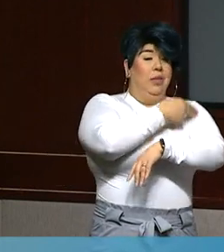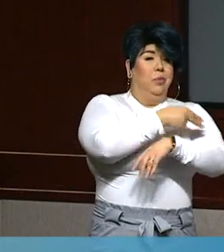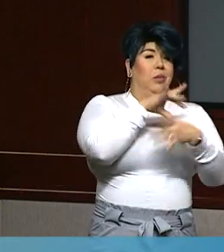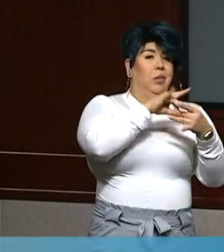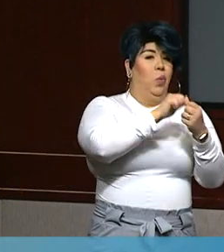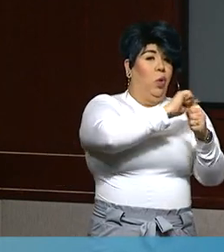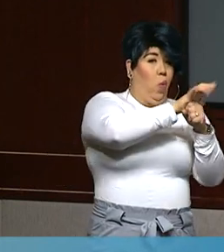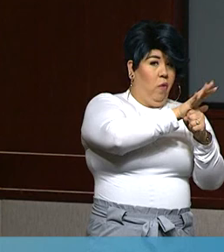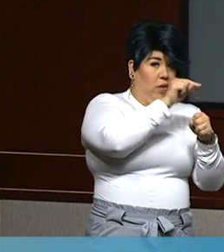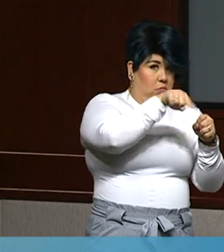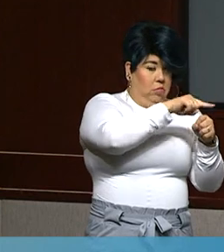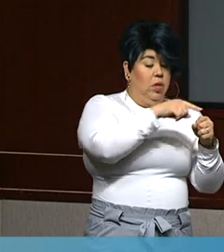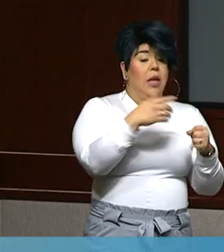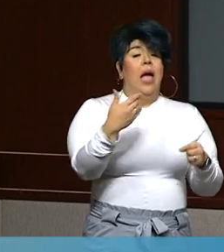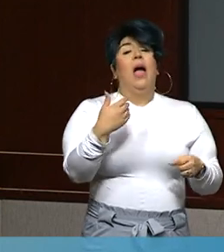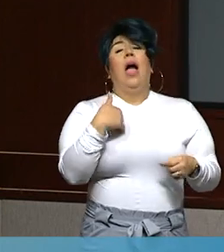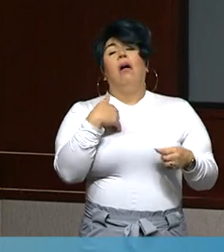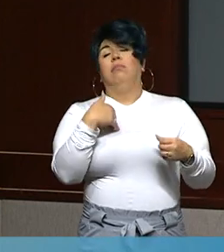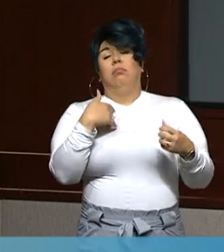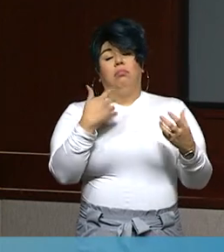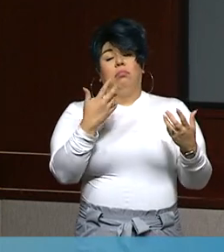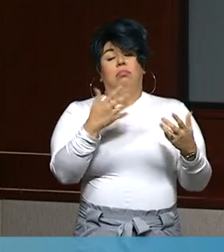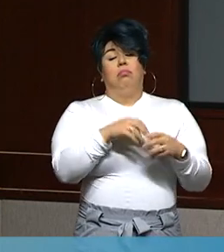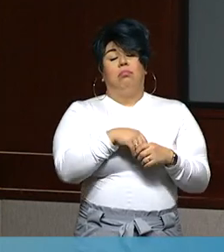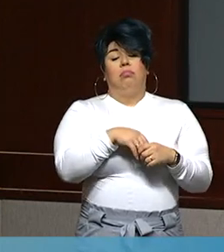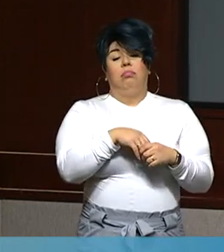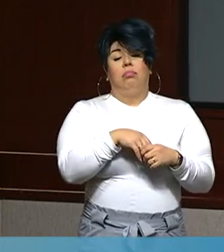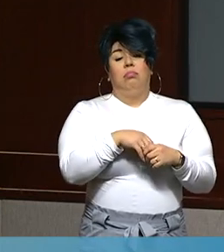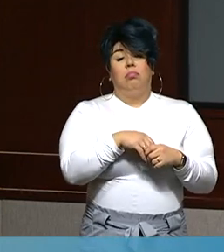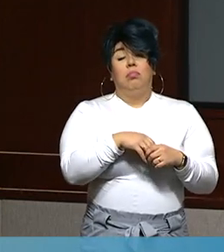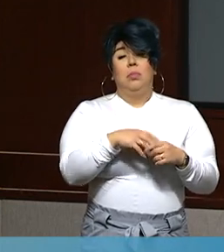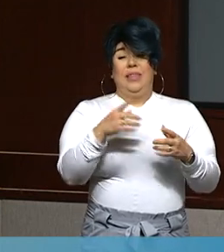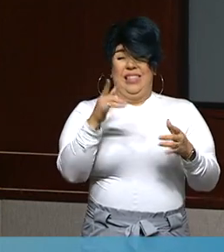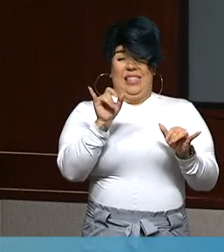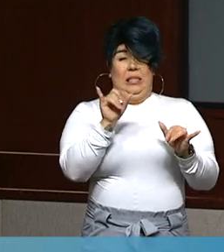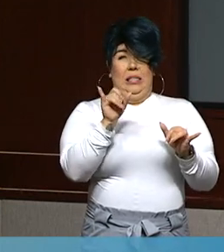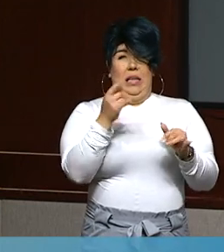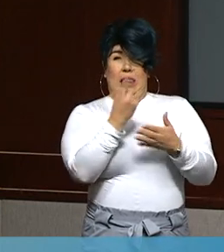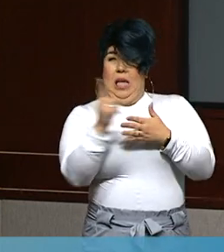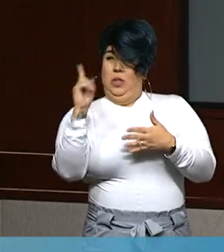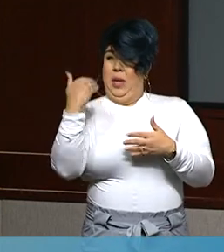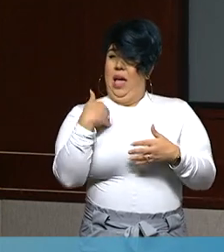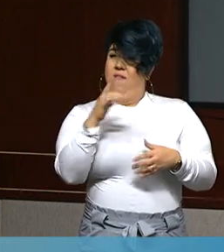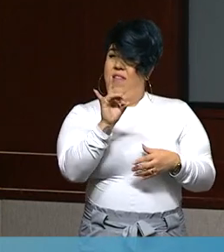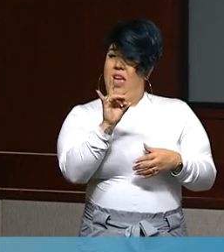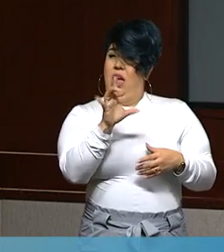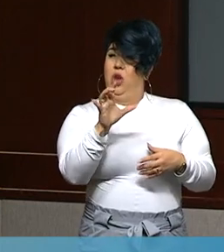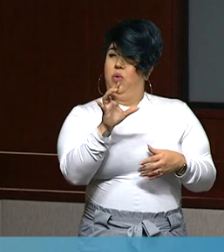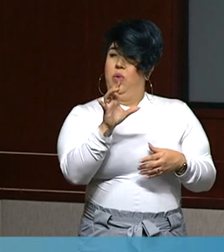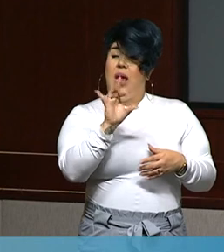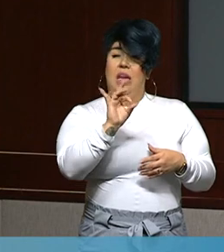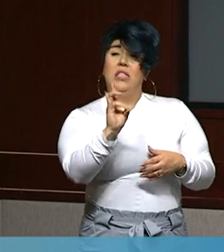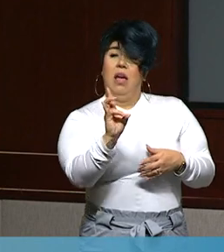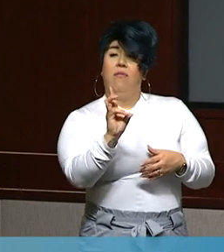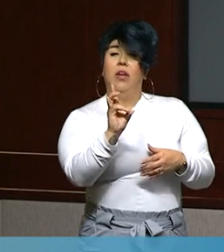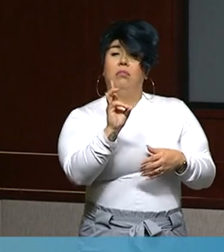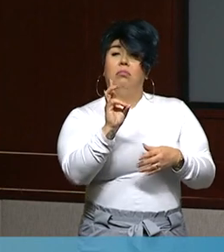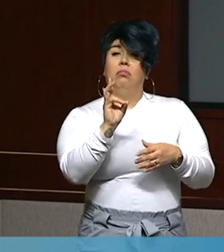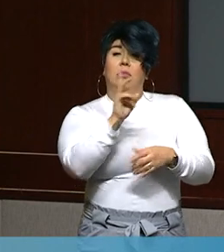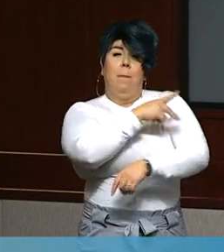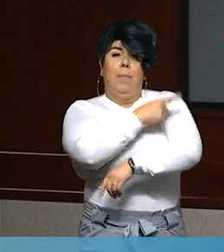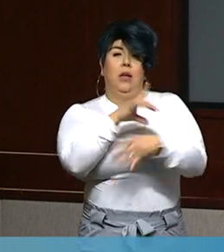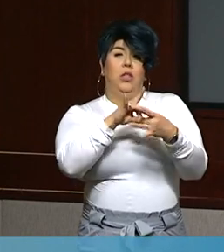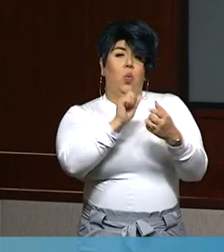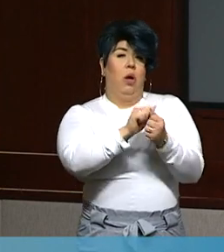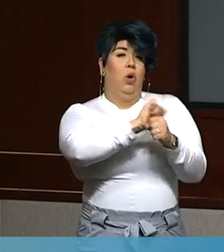225 COVID hospitalized patients, whereas this time last week we had 187. Today, we have